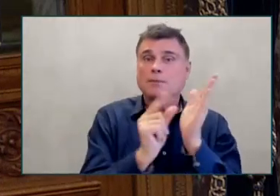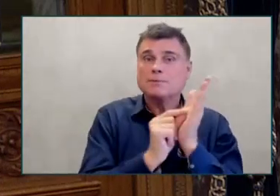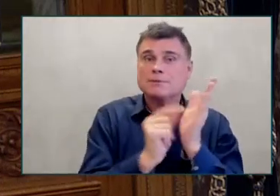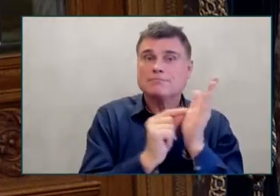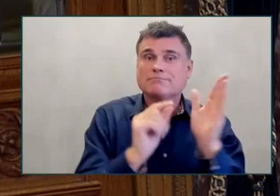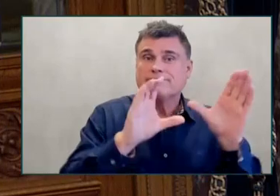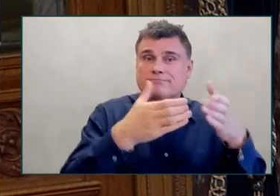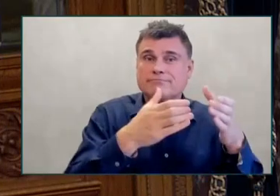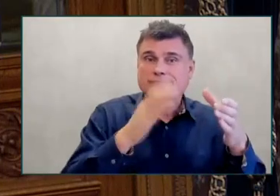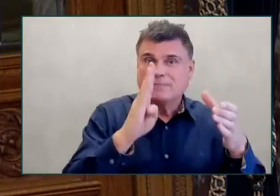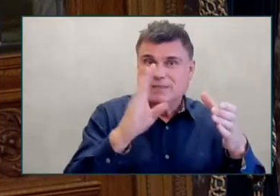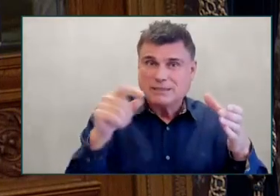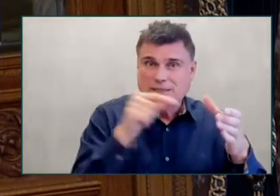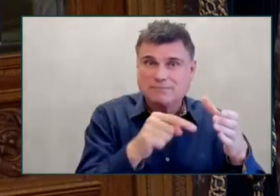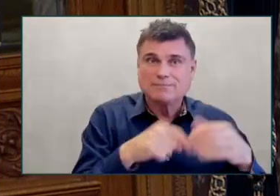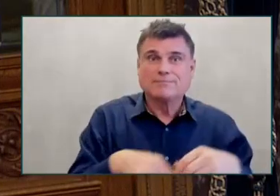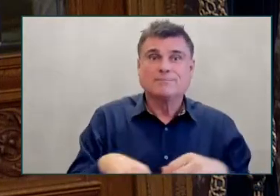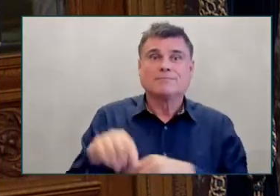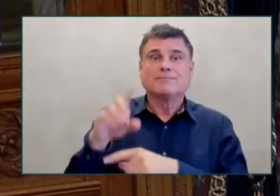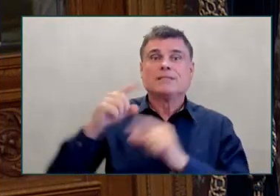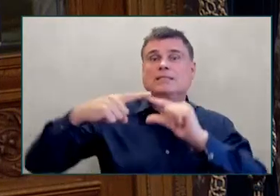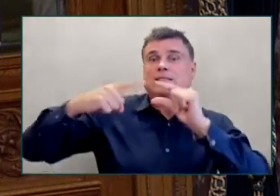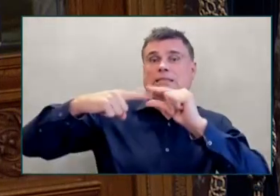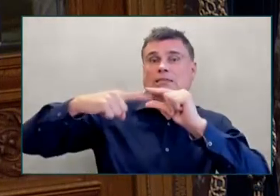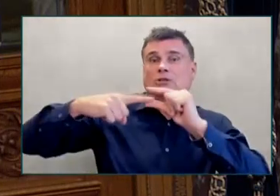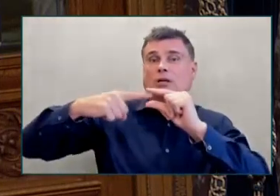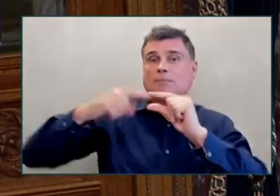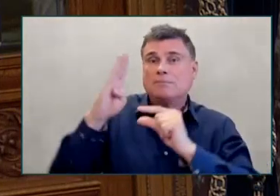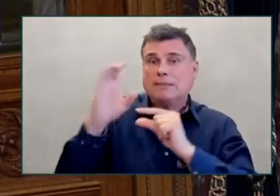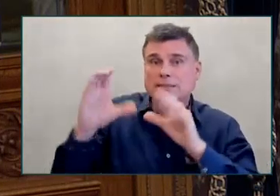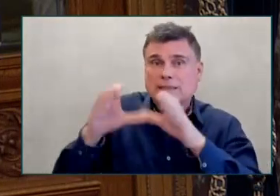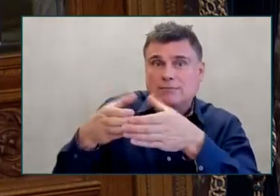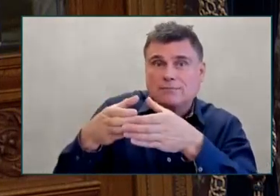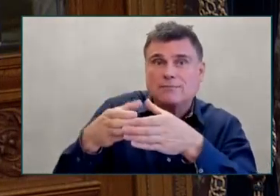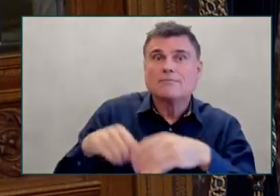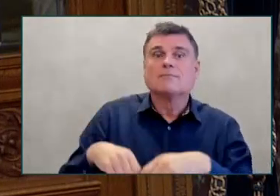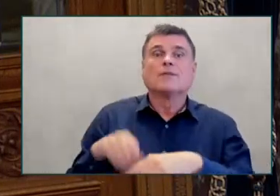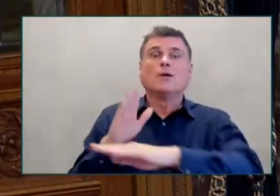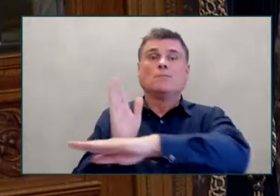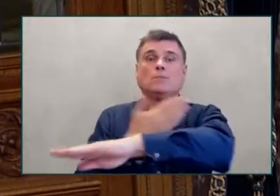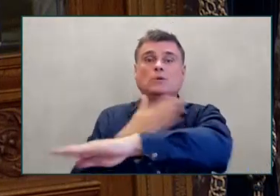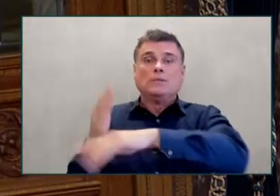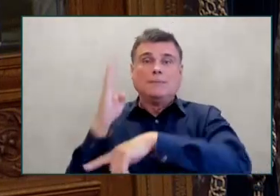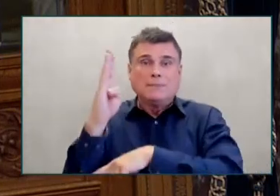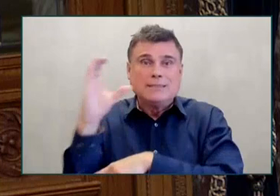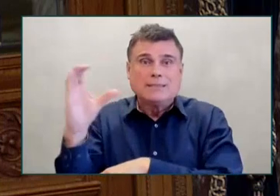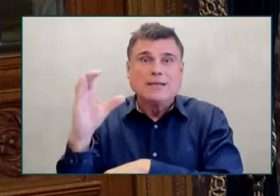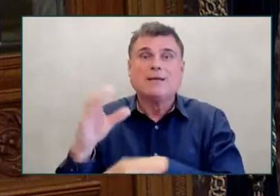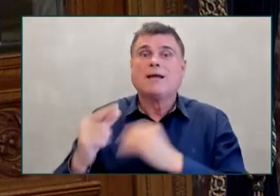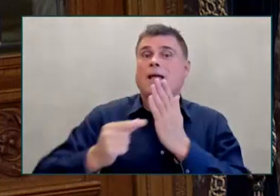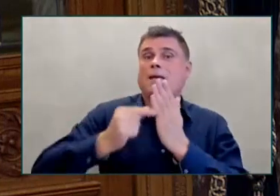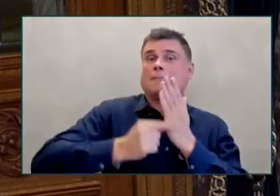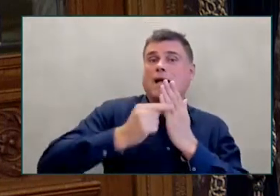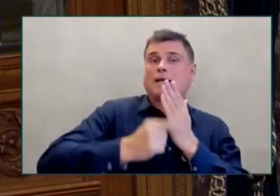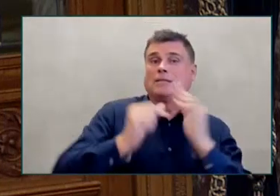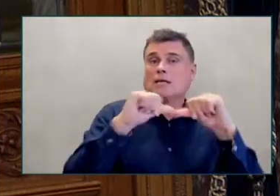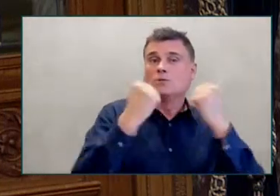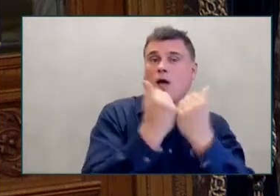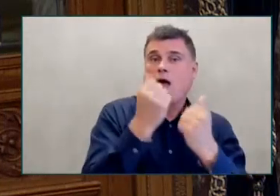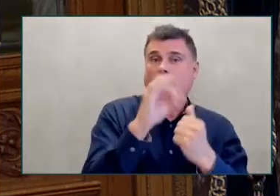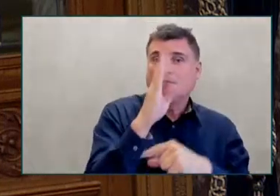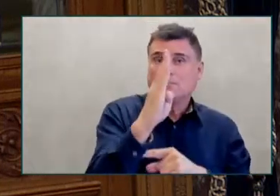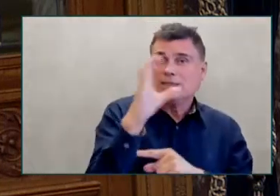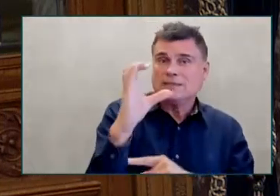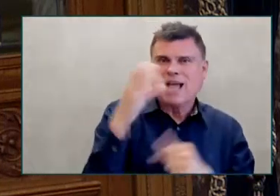Alliance of BC, MusicBC, and the Magazine Association of BC. I ask the House to join me today in celebrating